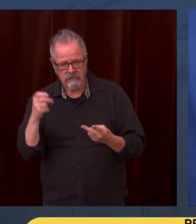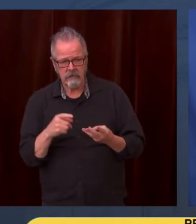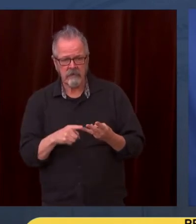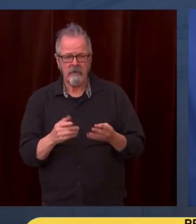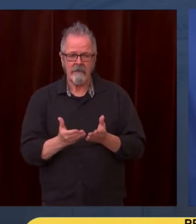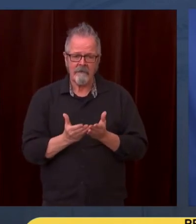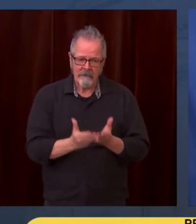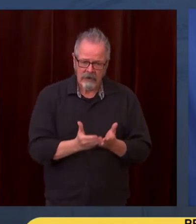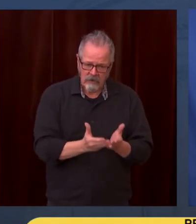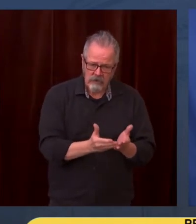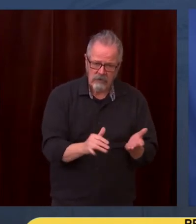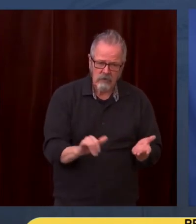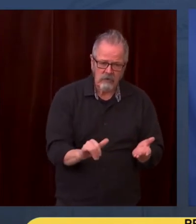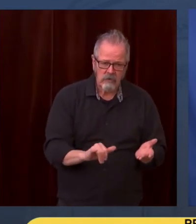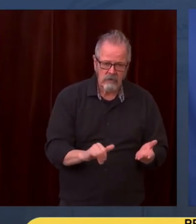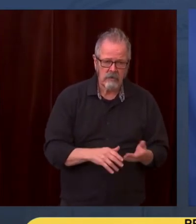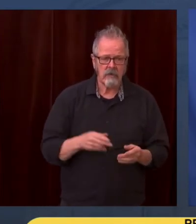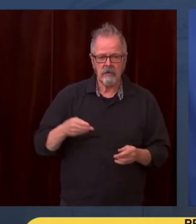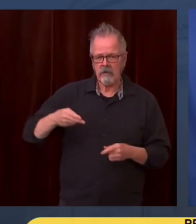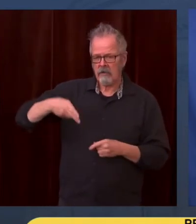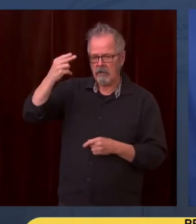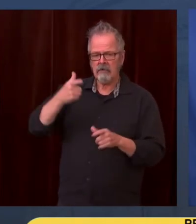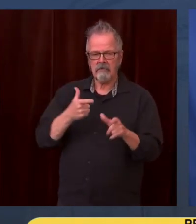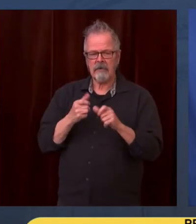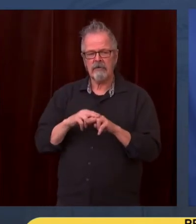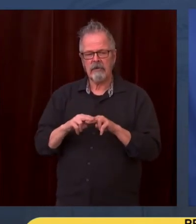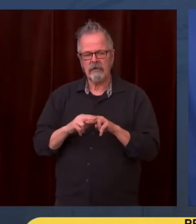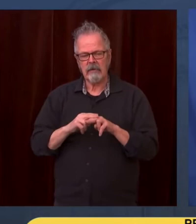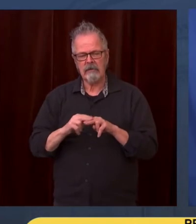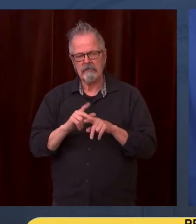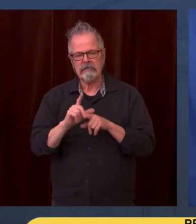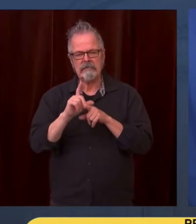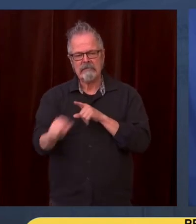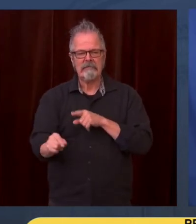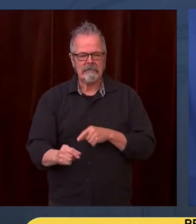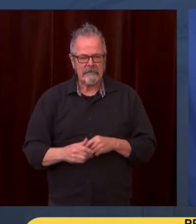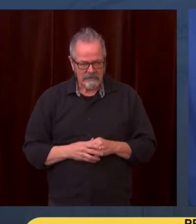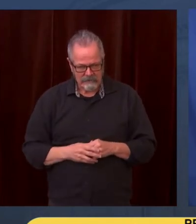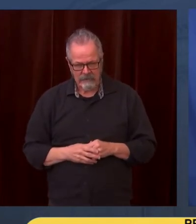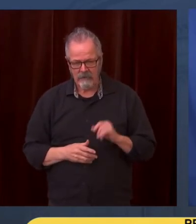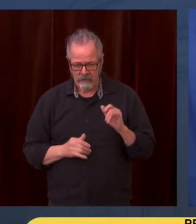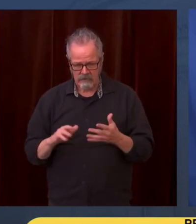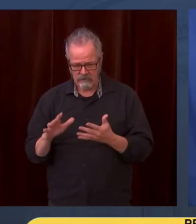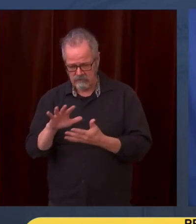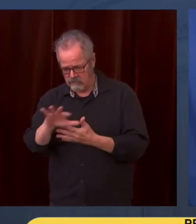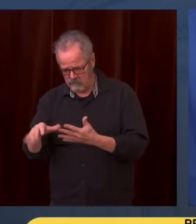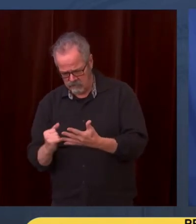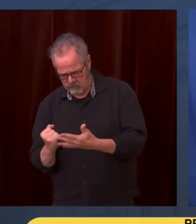will be reflected in my budget. On the national stage, we see